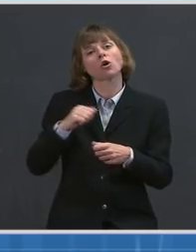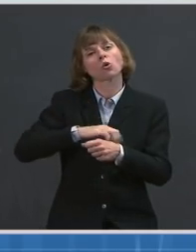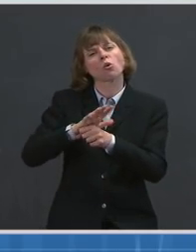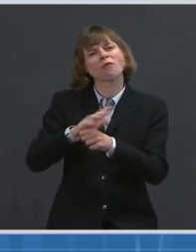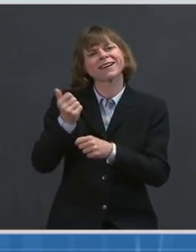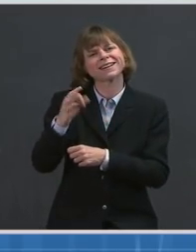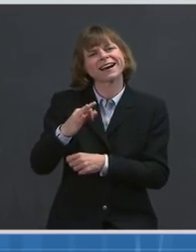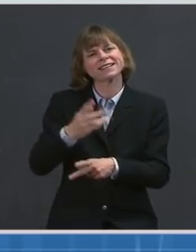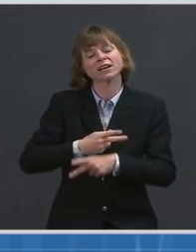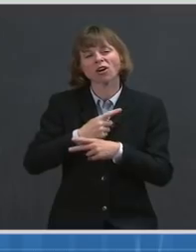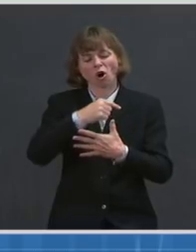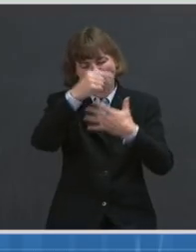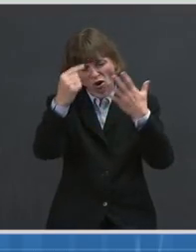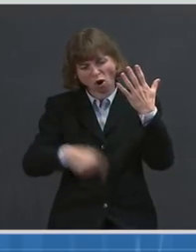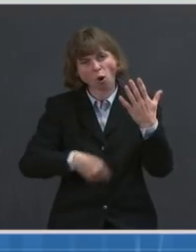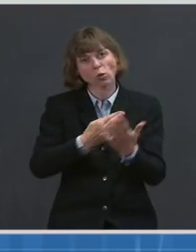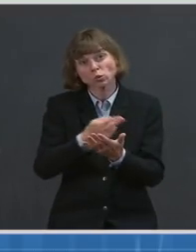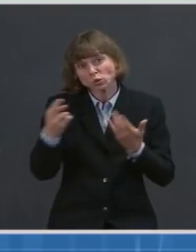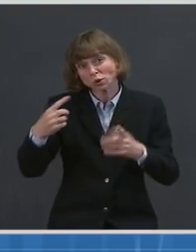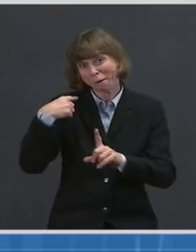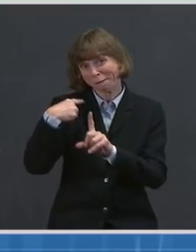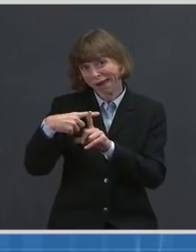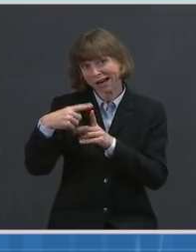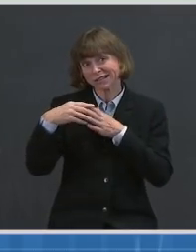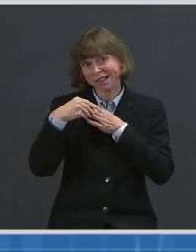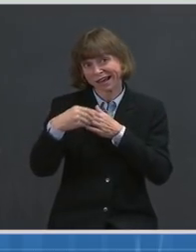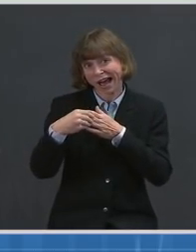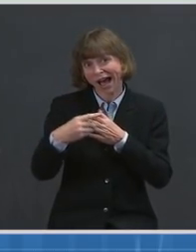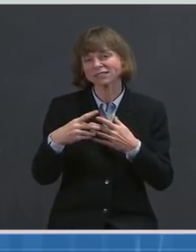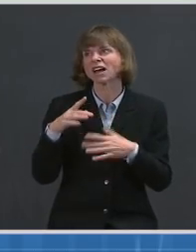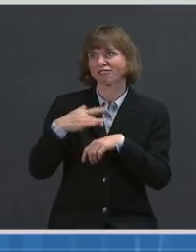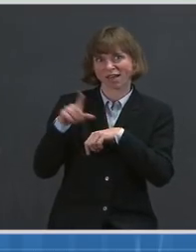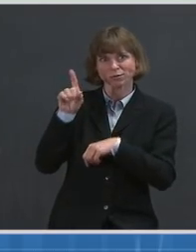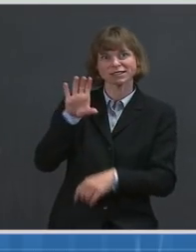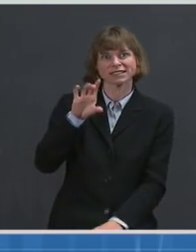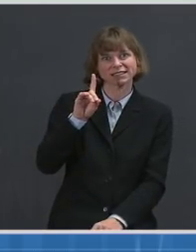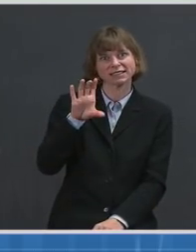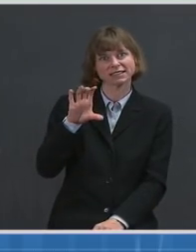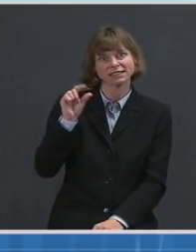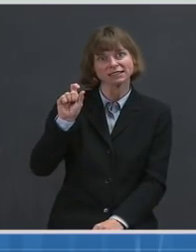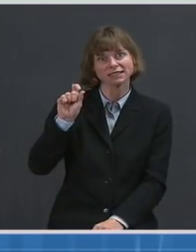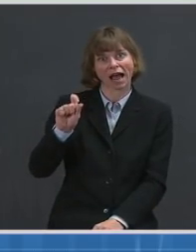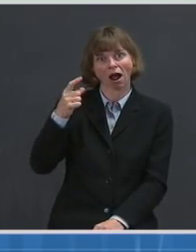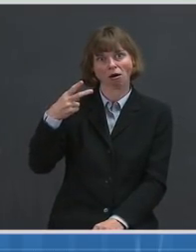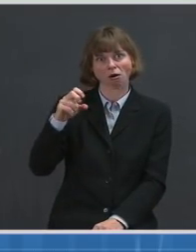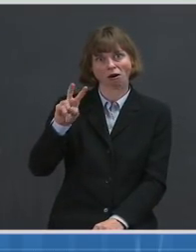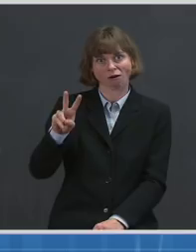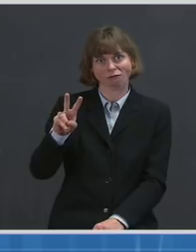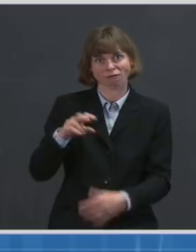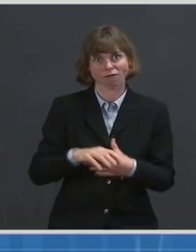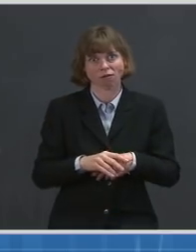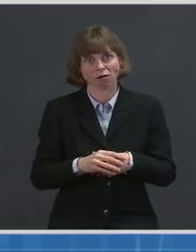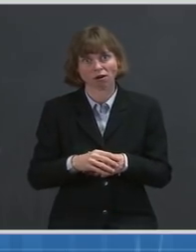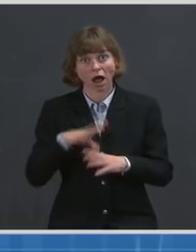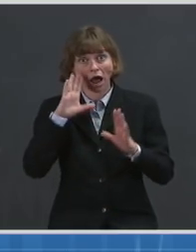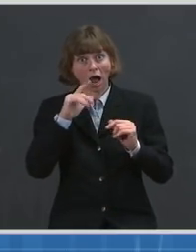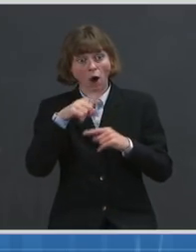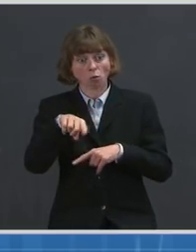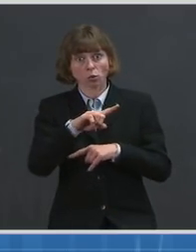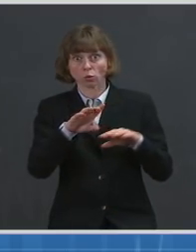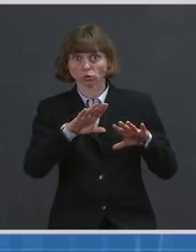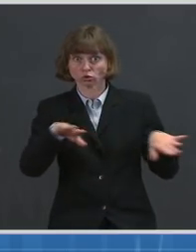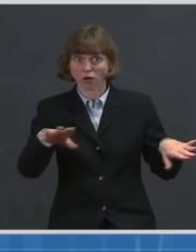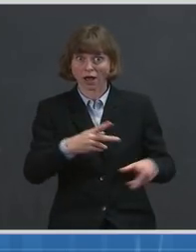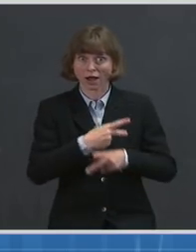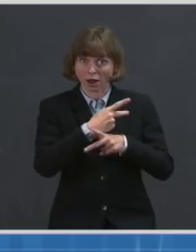of these resources, along with the guidance, are now available at CDC.gov. I hope that child care providers will view the guidance